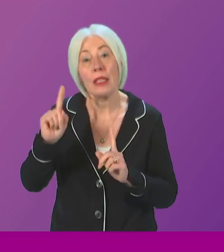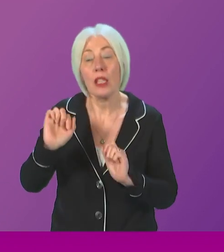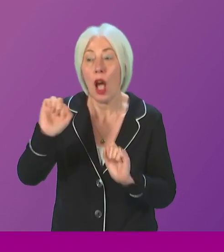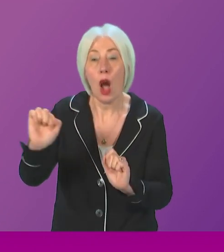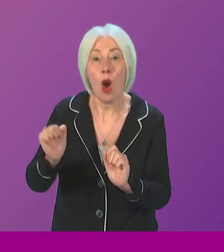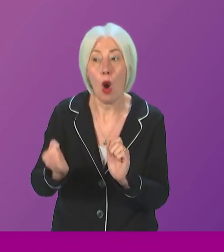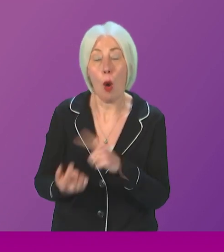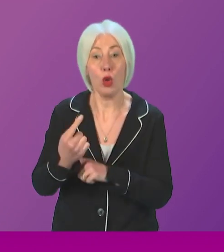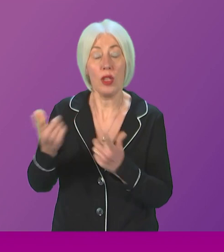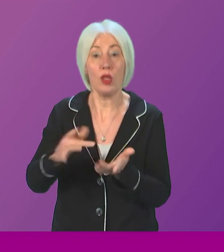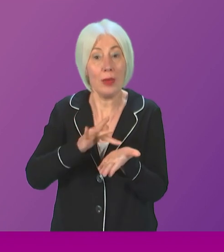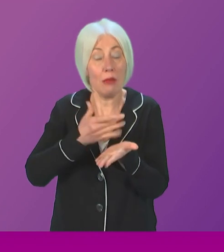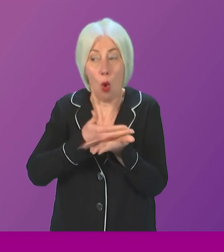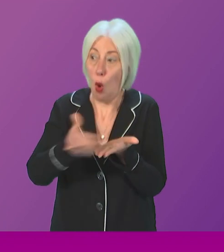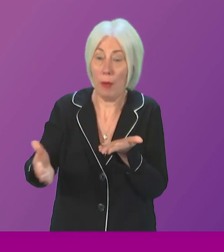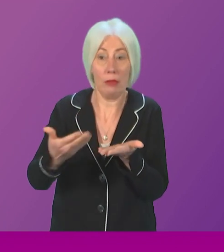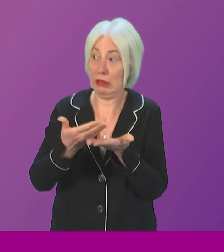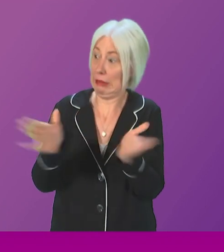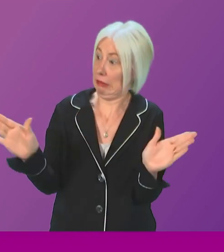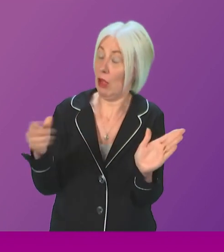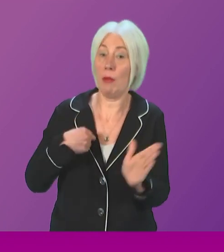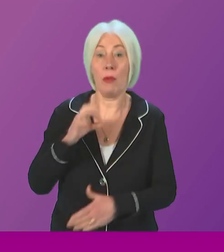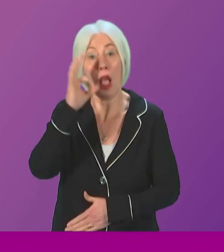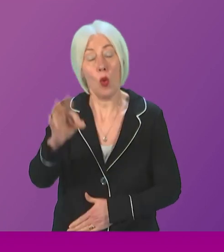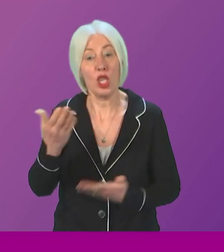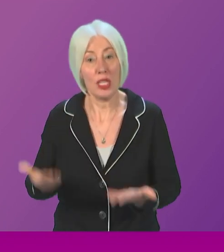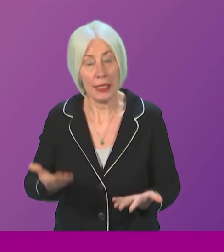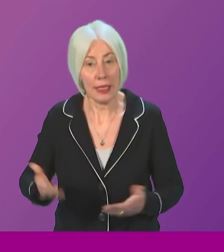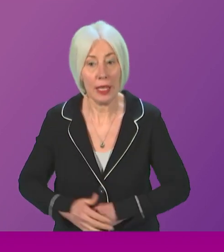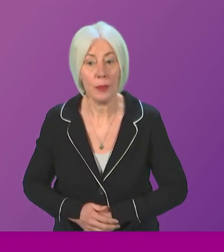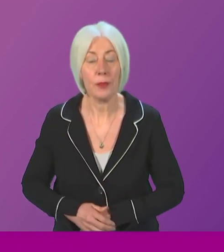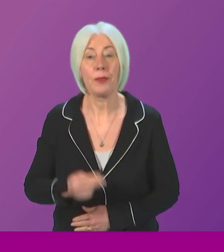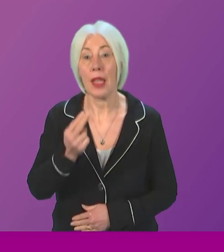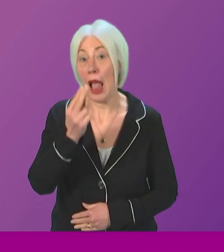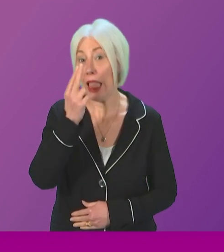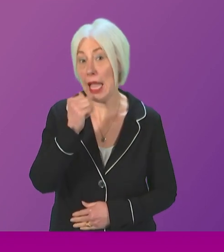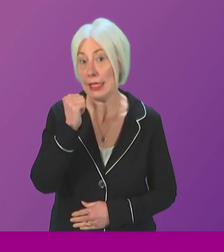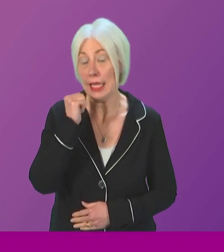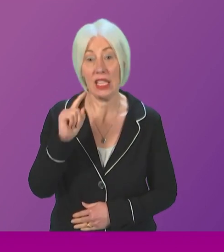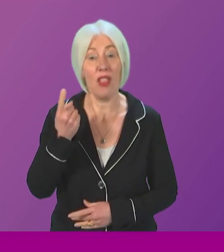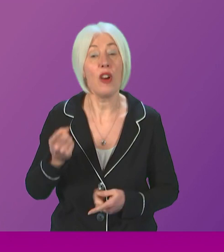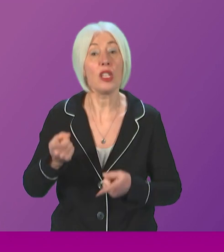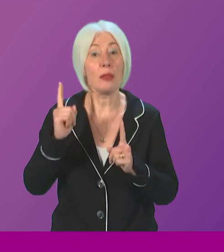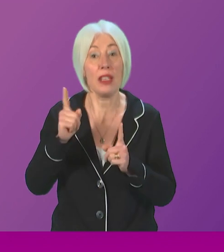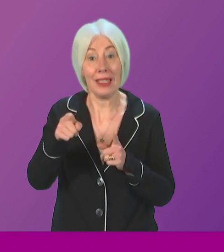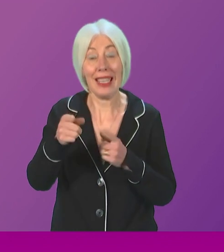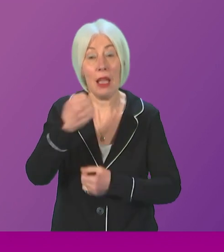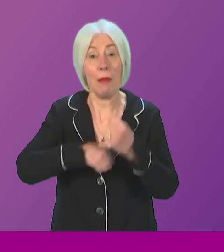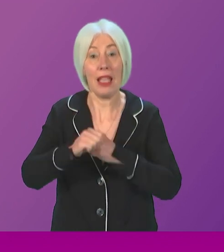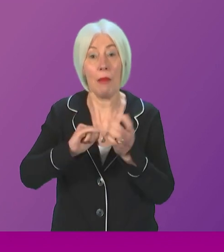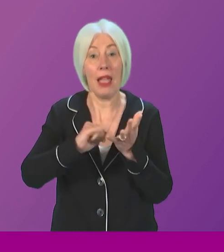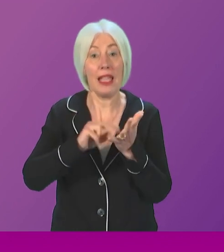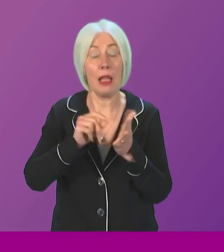to be transparent with my opening question today. Because last night the First Minister became the SNP's